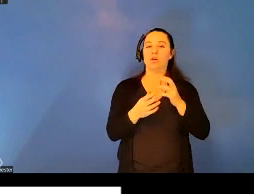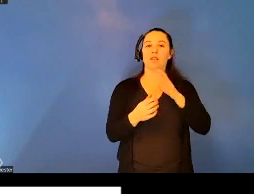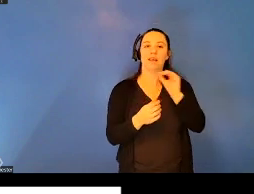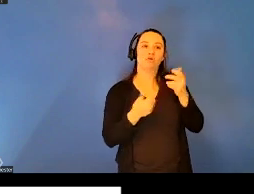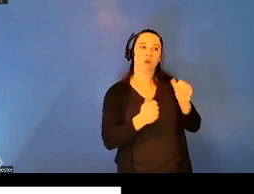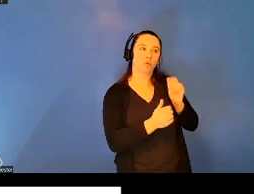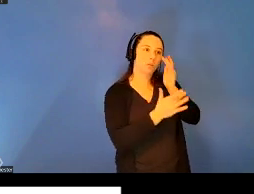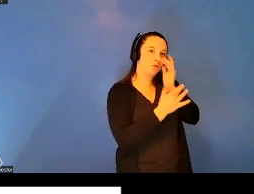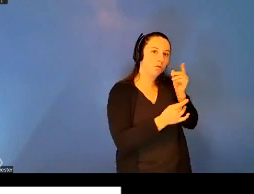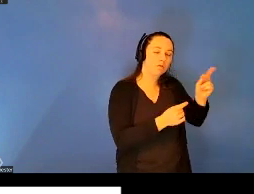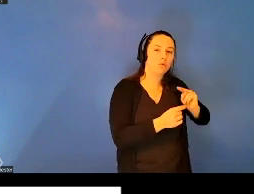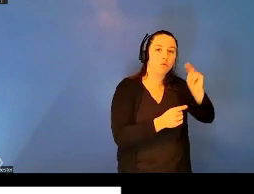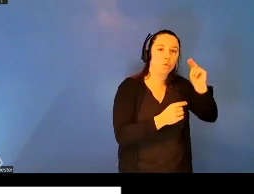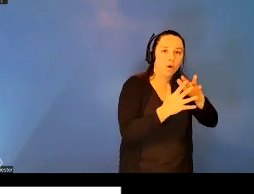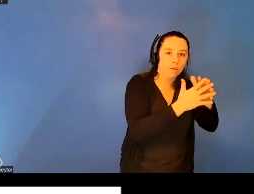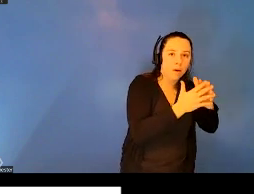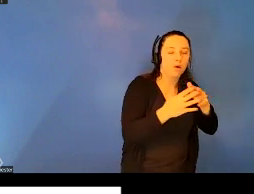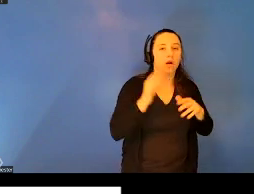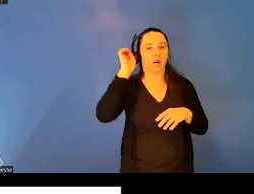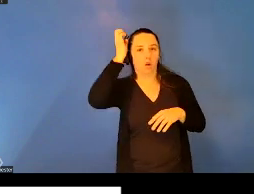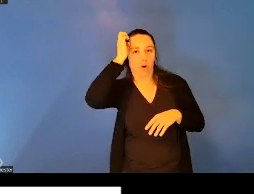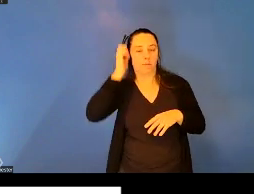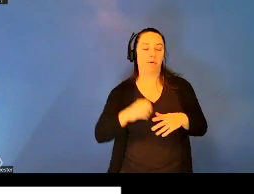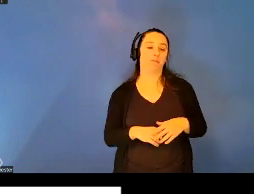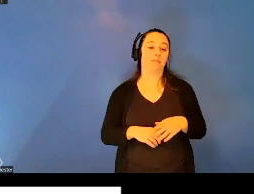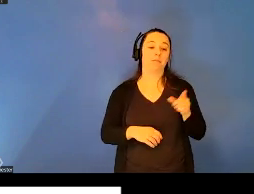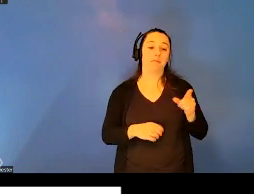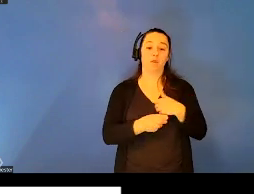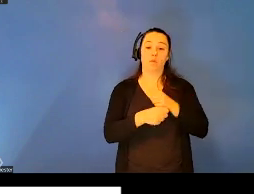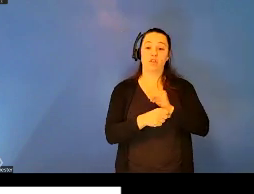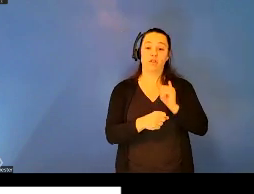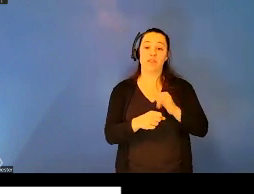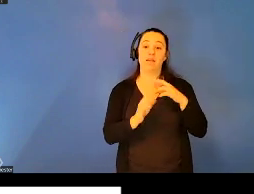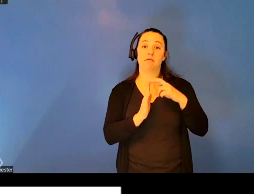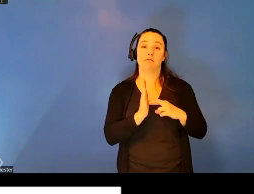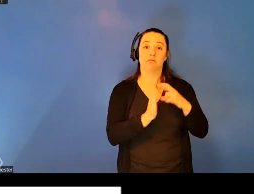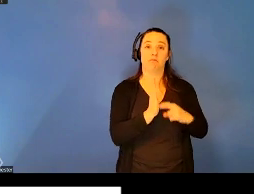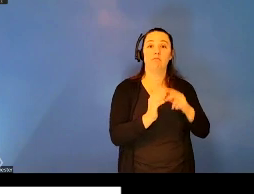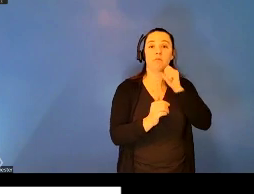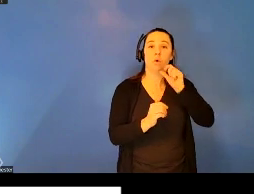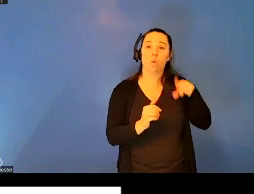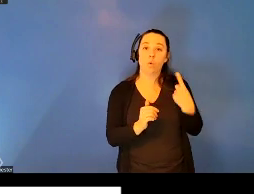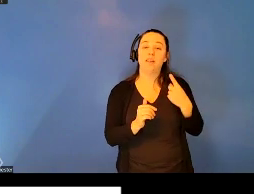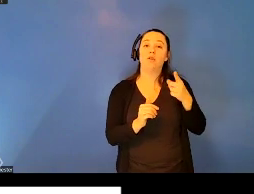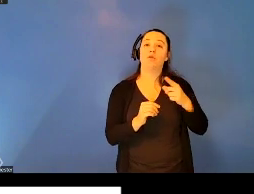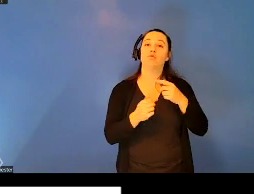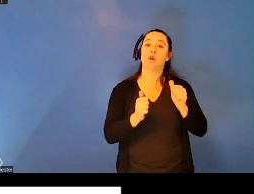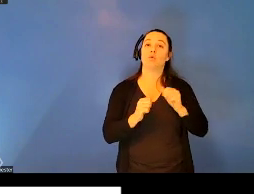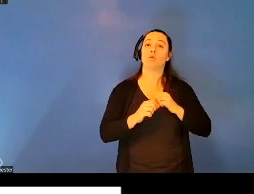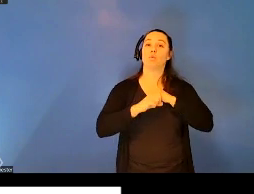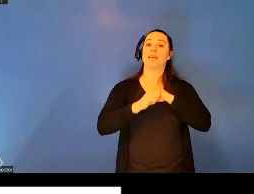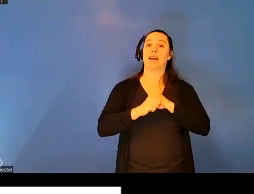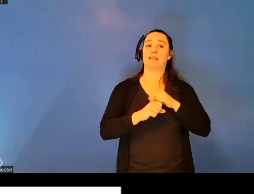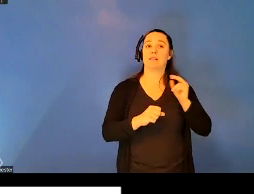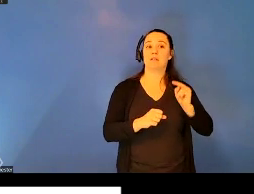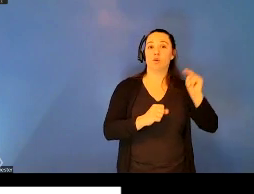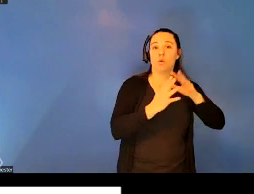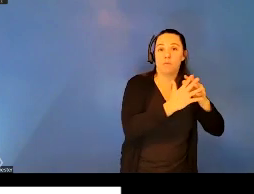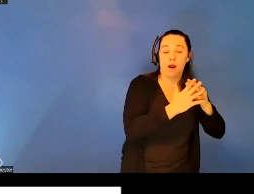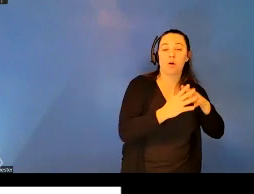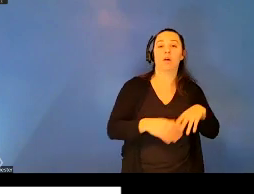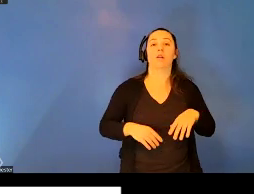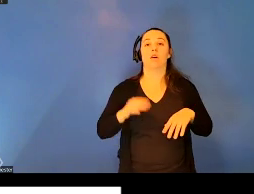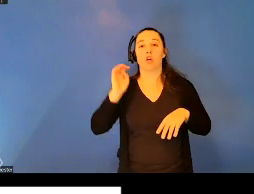The creation of these conventions and regulations are not only a matter of, of seeking to protect Europe and North America from external disease threats, but also